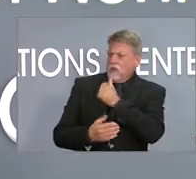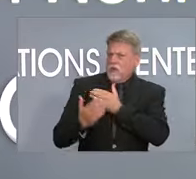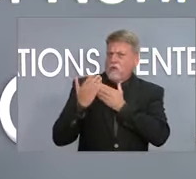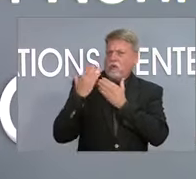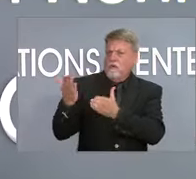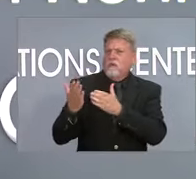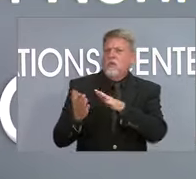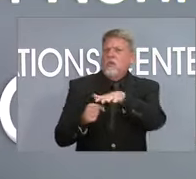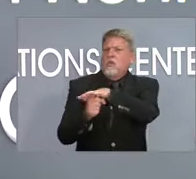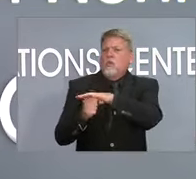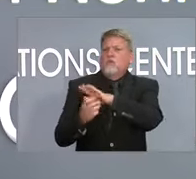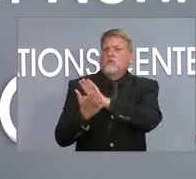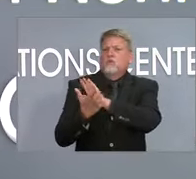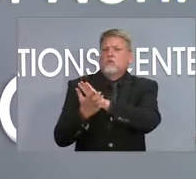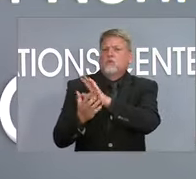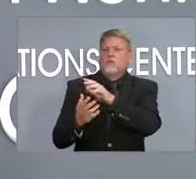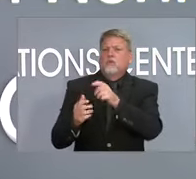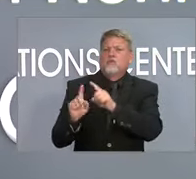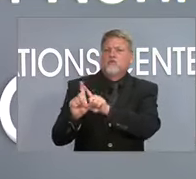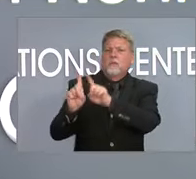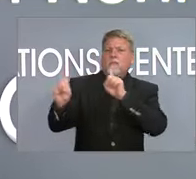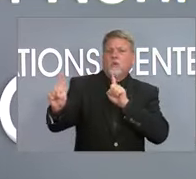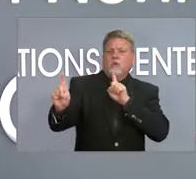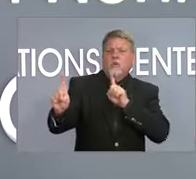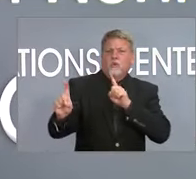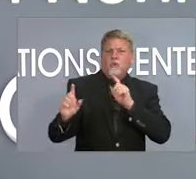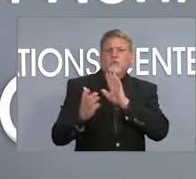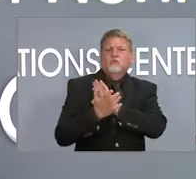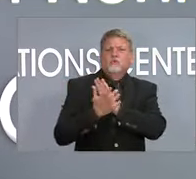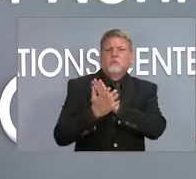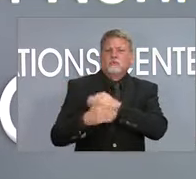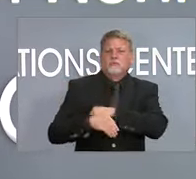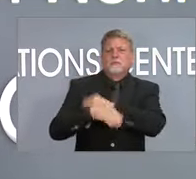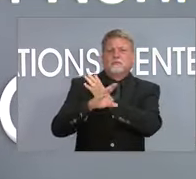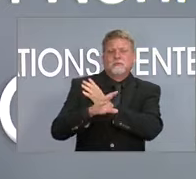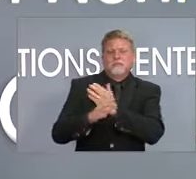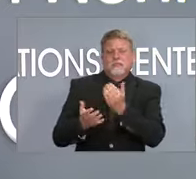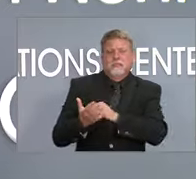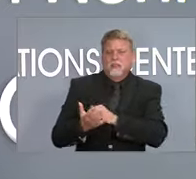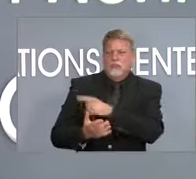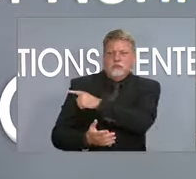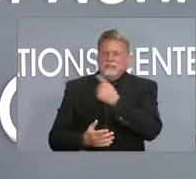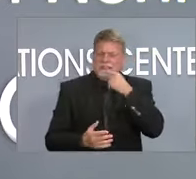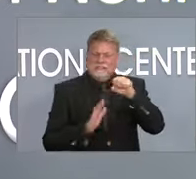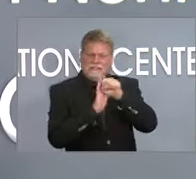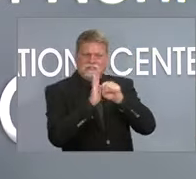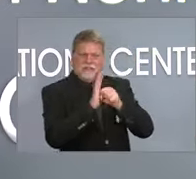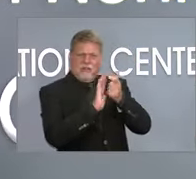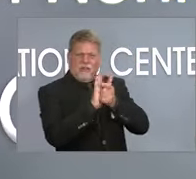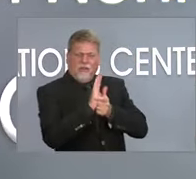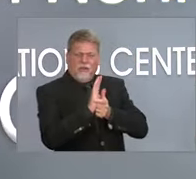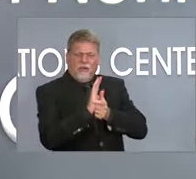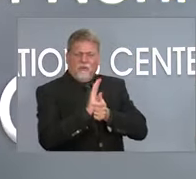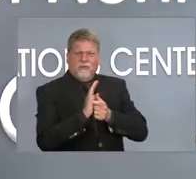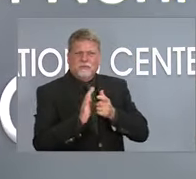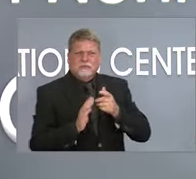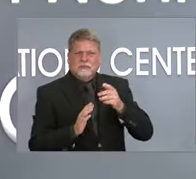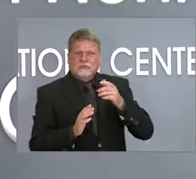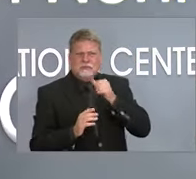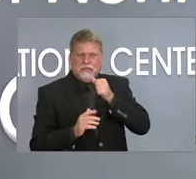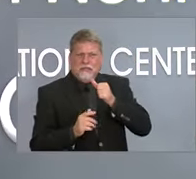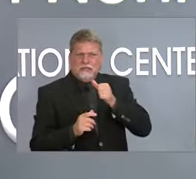you replied, I'm not sure that with the state law as it is now that you can put in a virtual learning option. But I will look into that request.